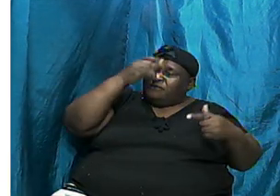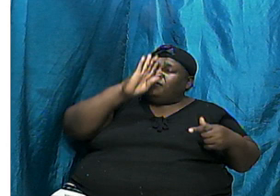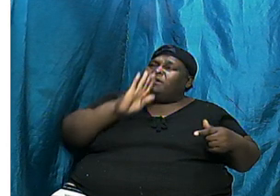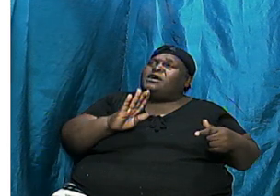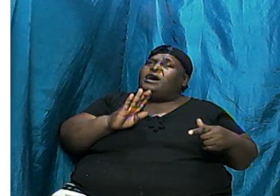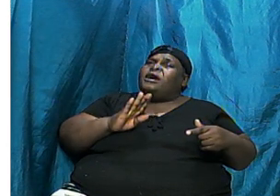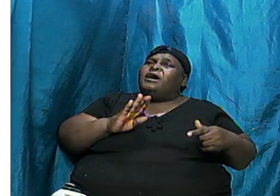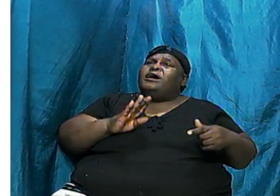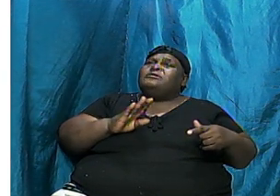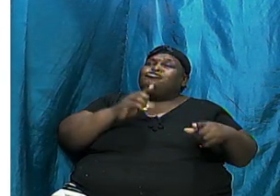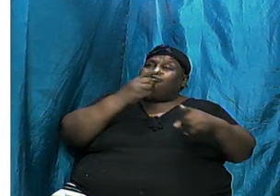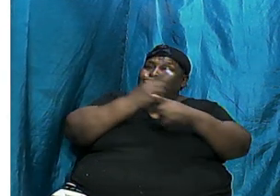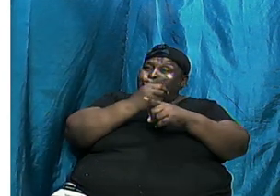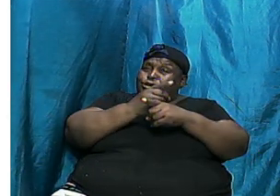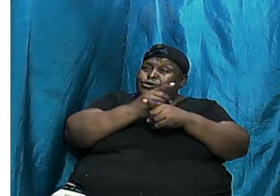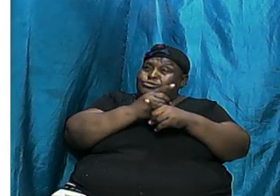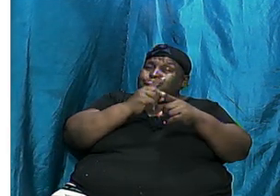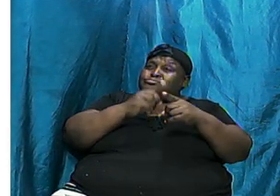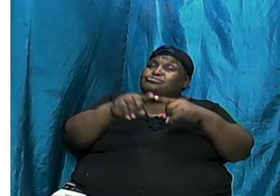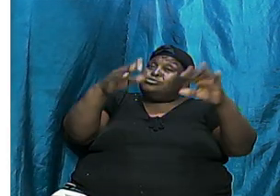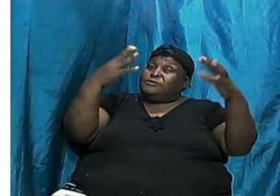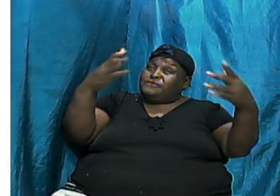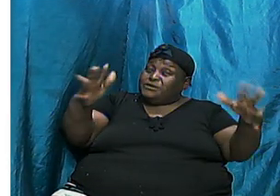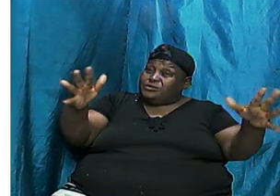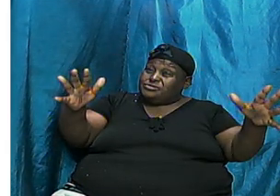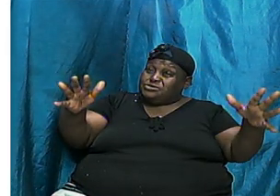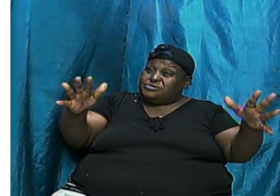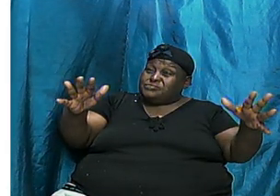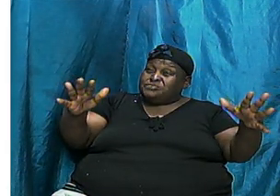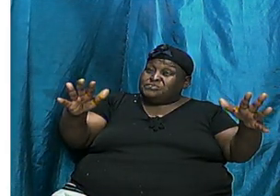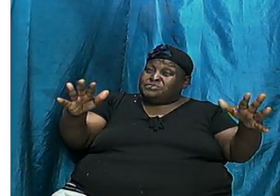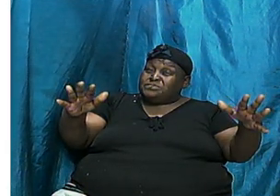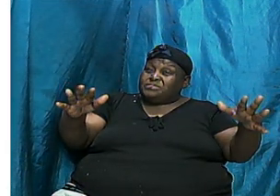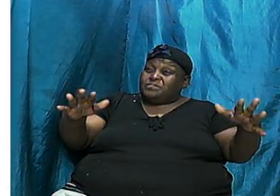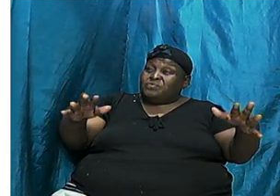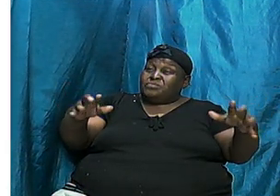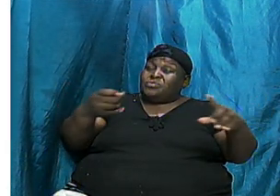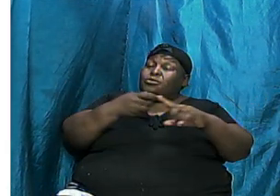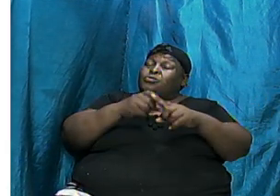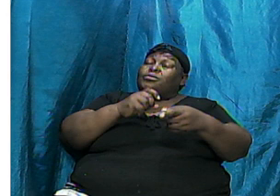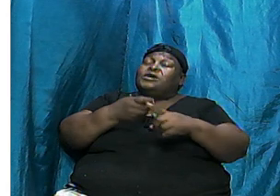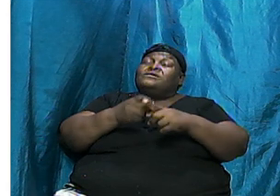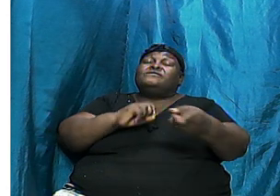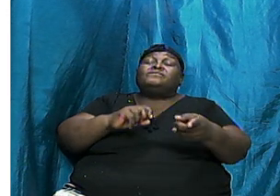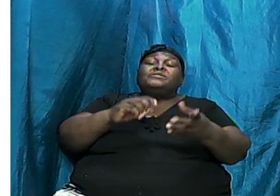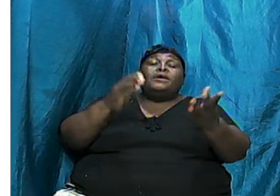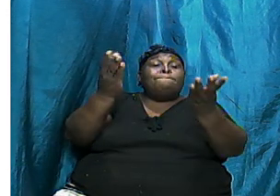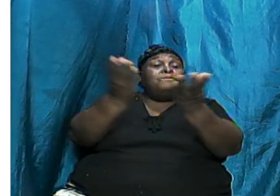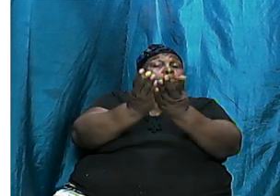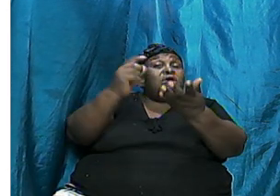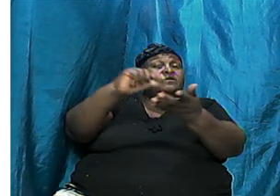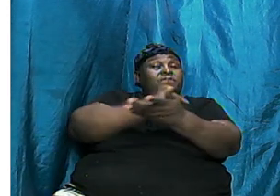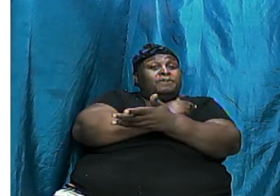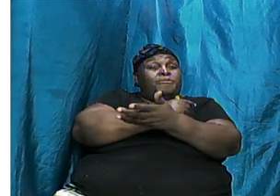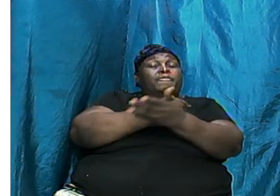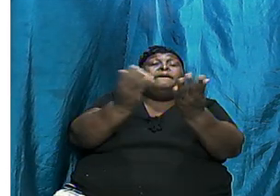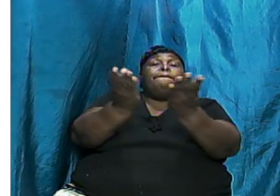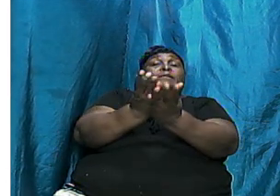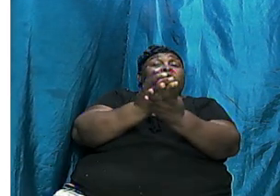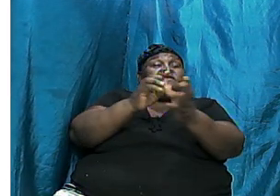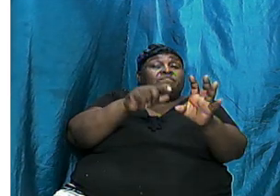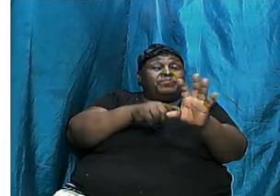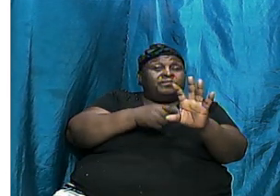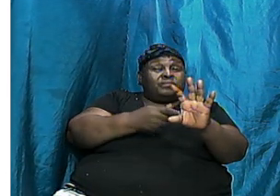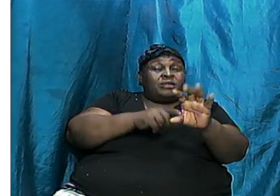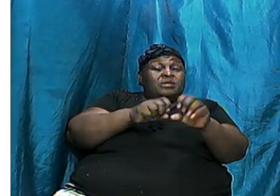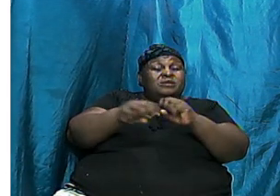extracting this lesson right from the book of Genesis, the book of beginnings. So